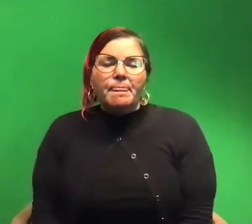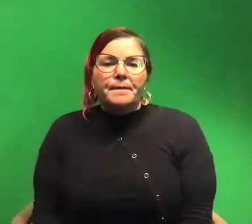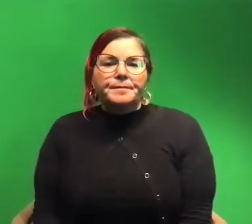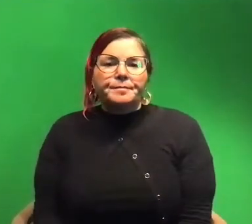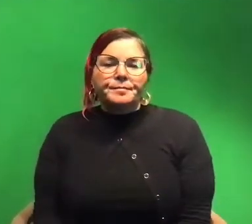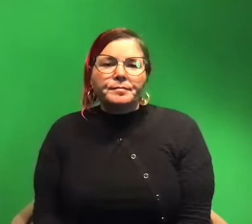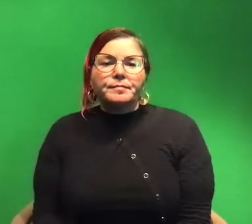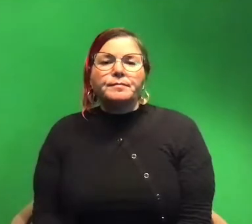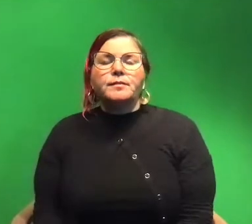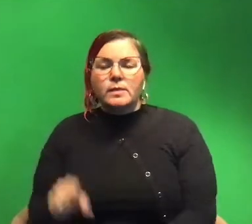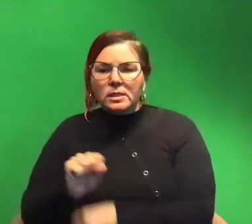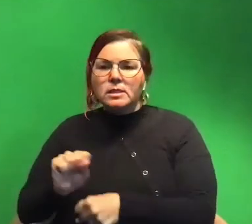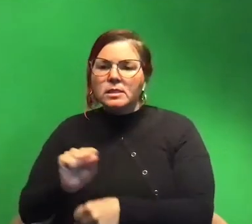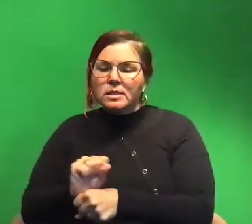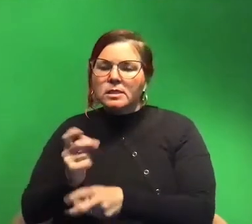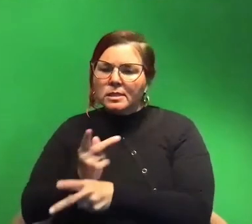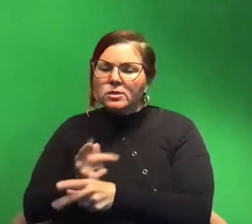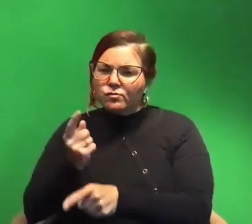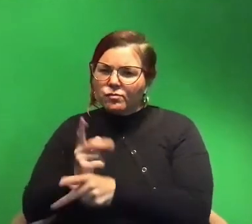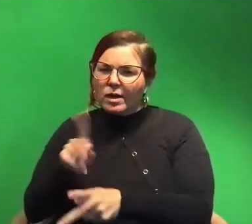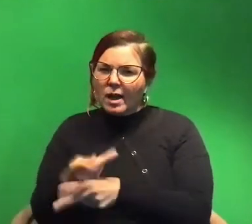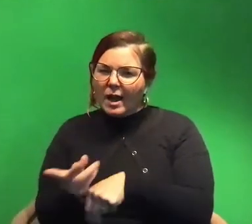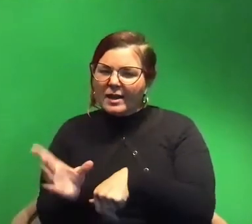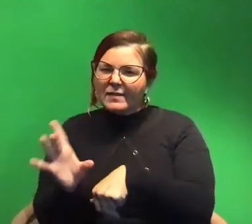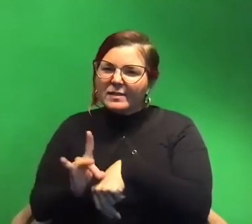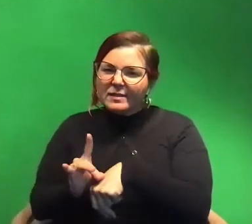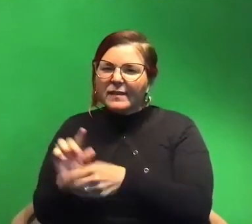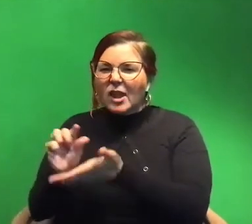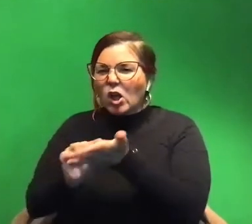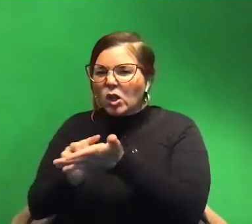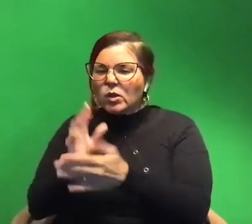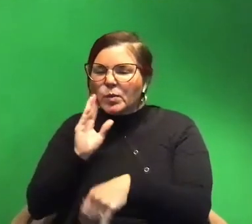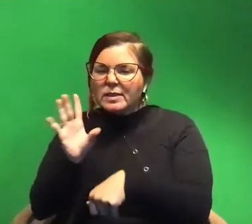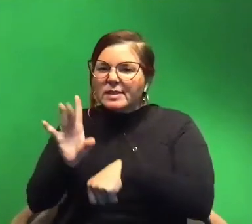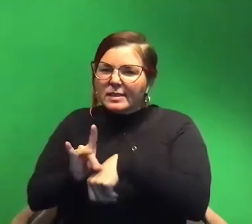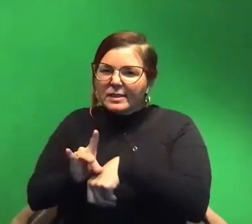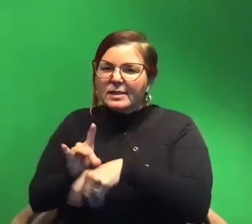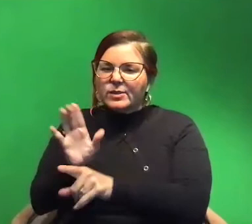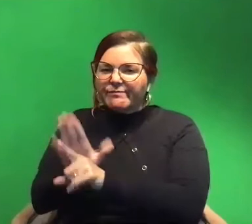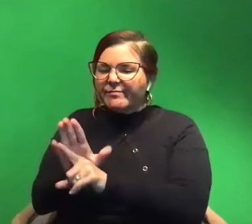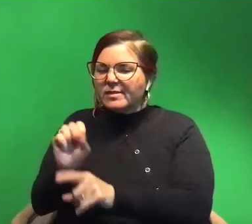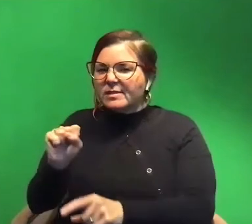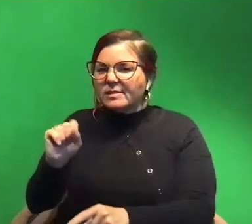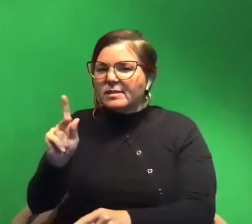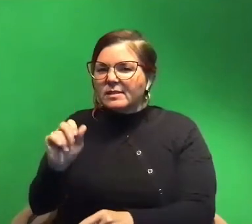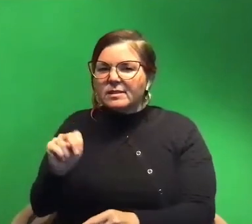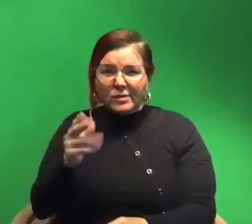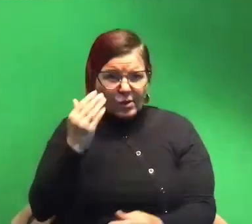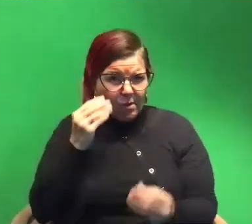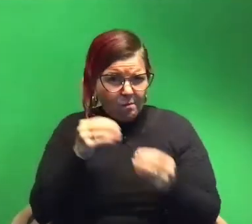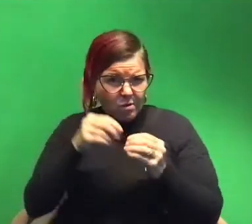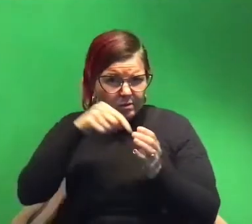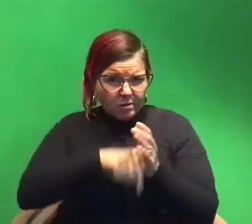working really hard to find the right kind of like adhesive that'll actually stick to to the squid um sarah do you know any more about